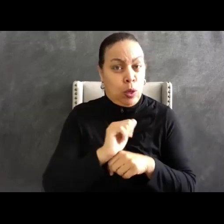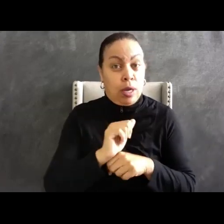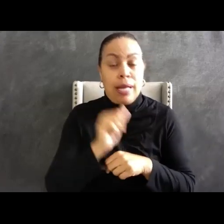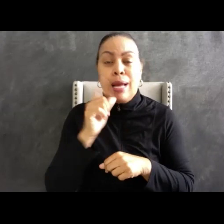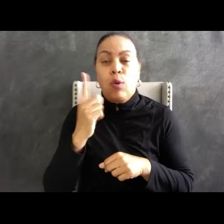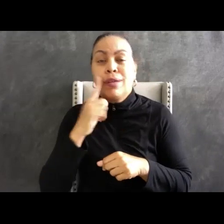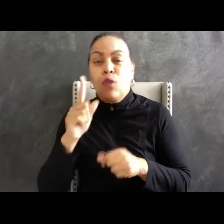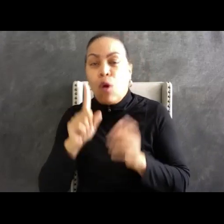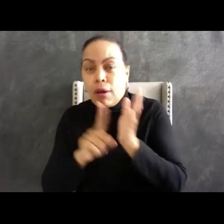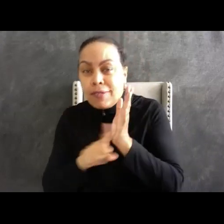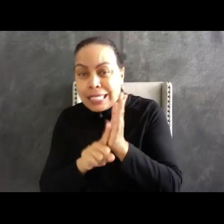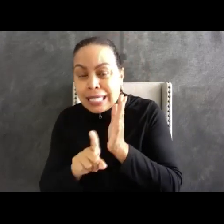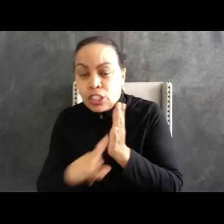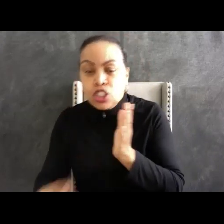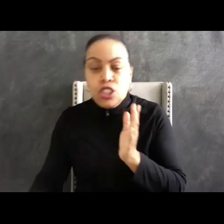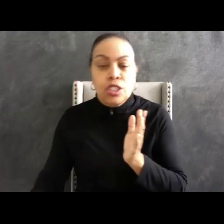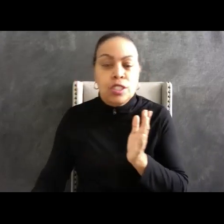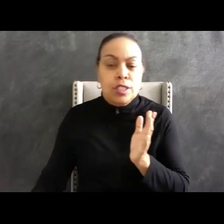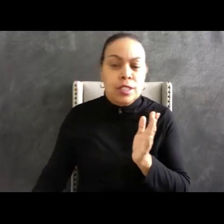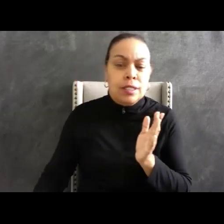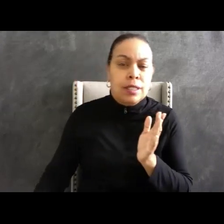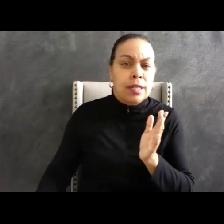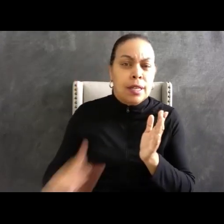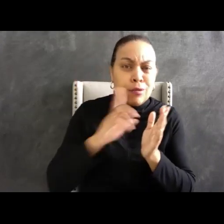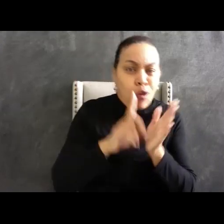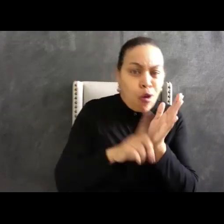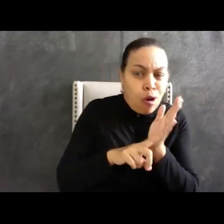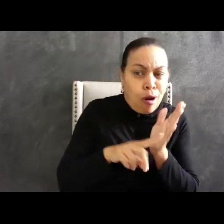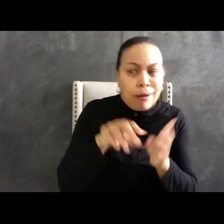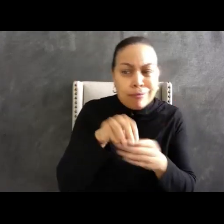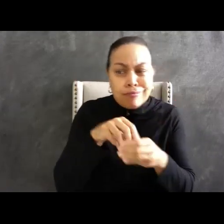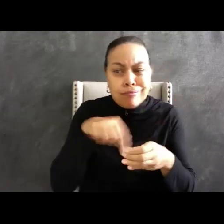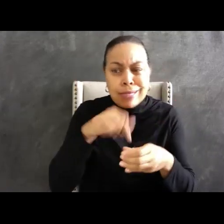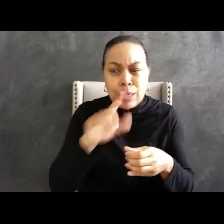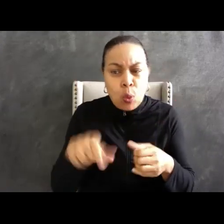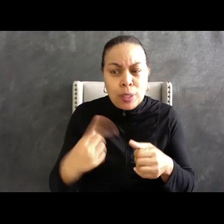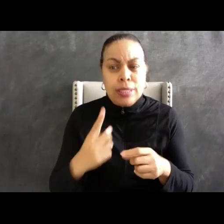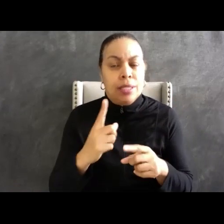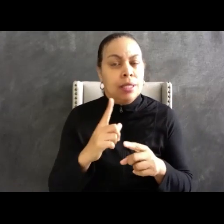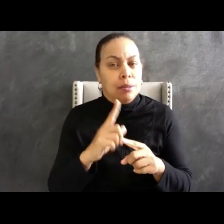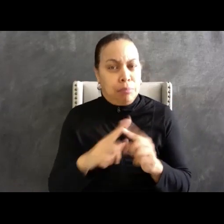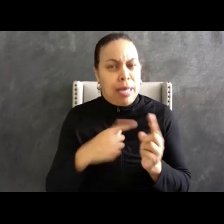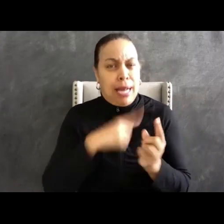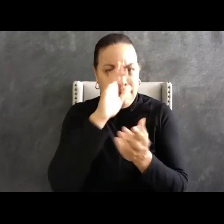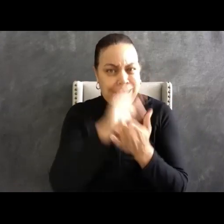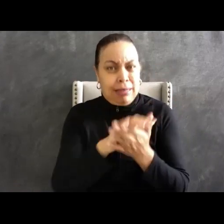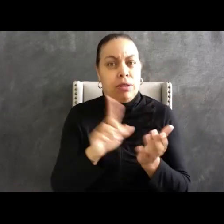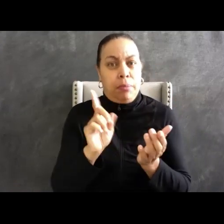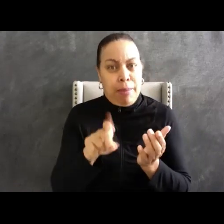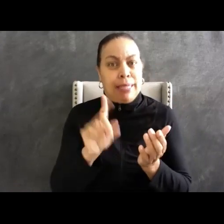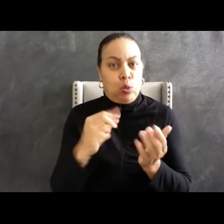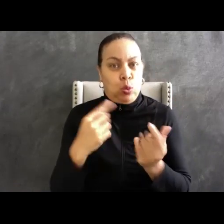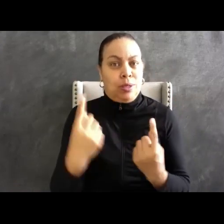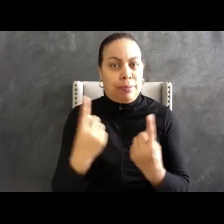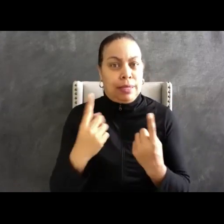should not be associated only with criminal and administrative investigations. Active steps must be taken